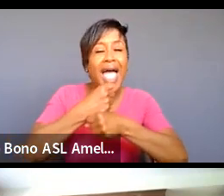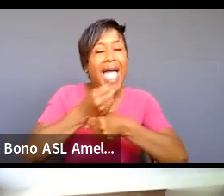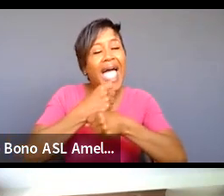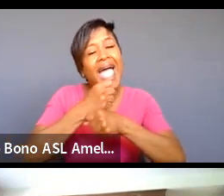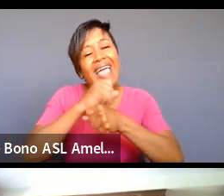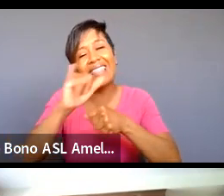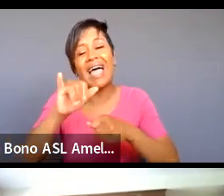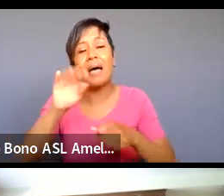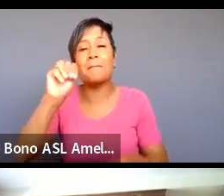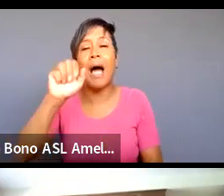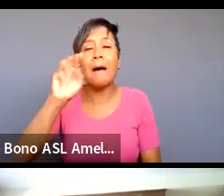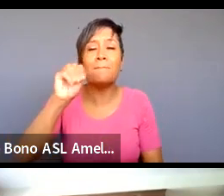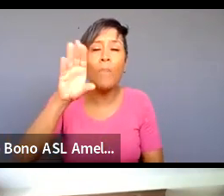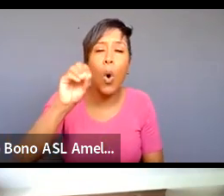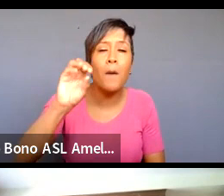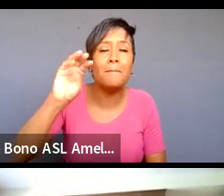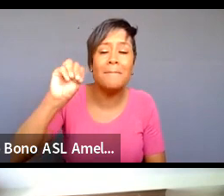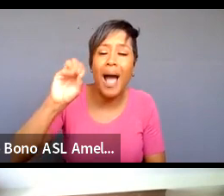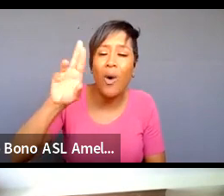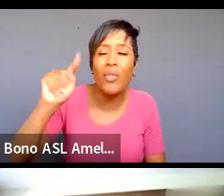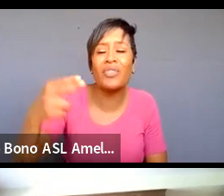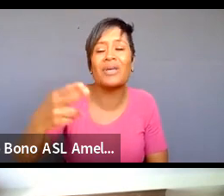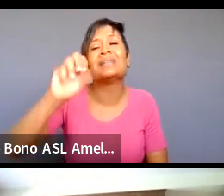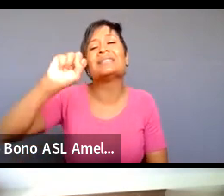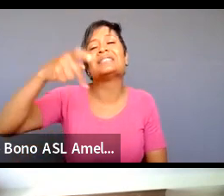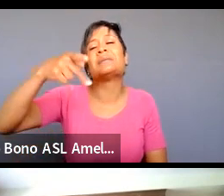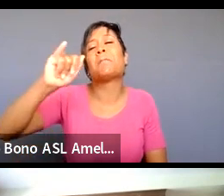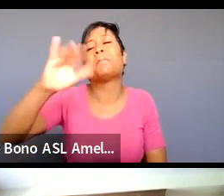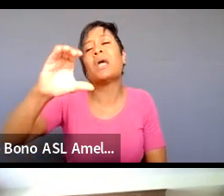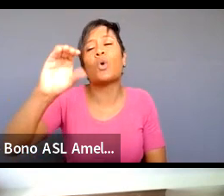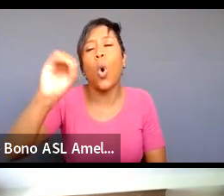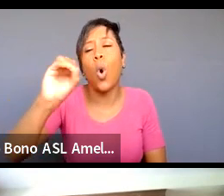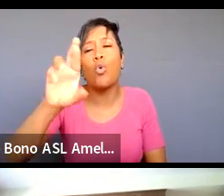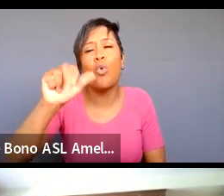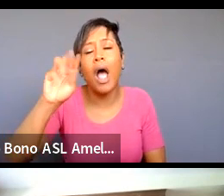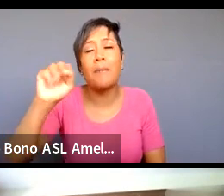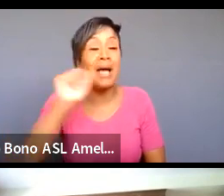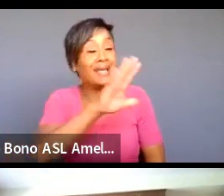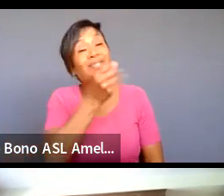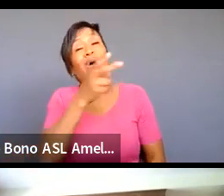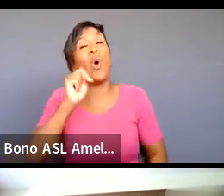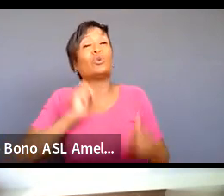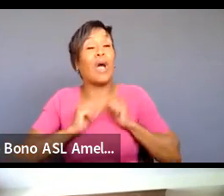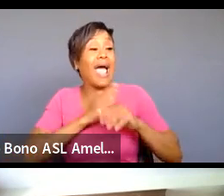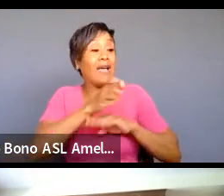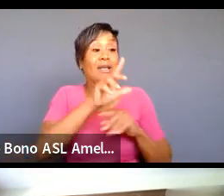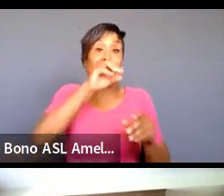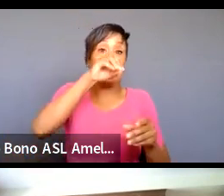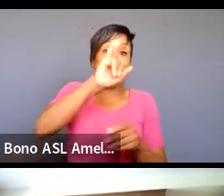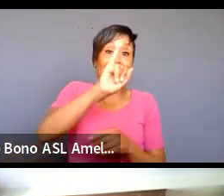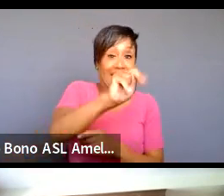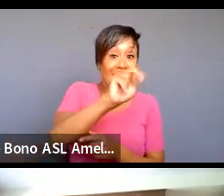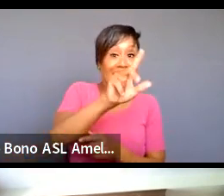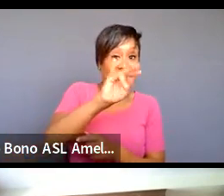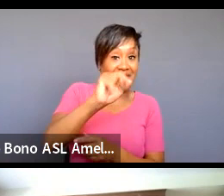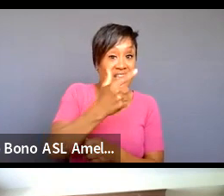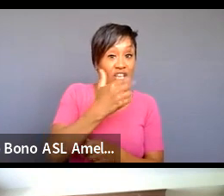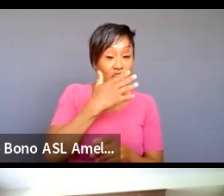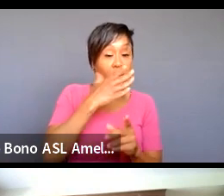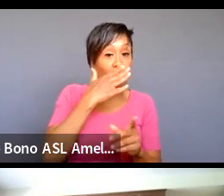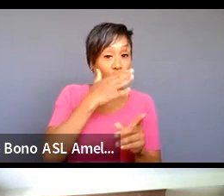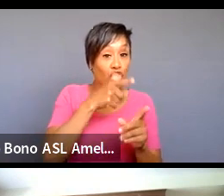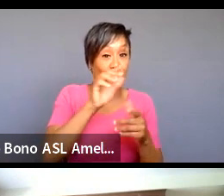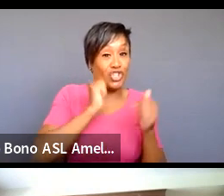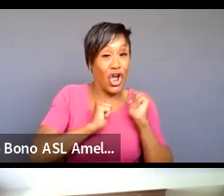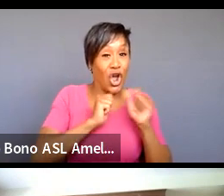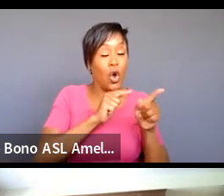spicarama since he had his own show that came out right after in living color which also used sketch comedy